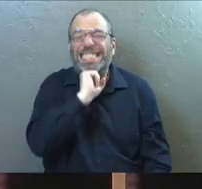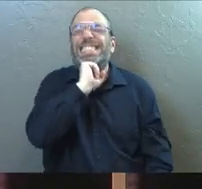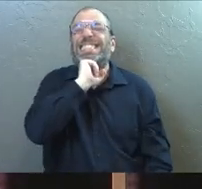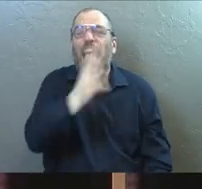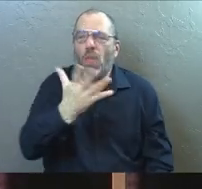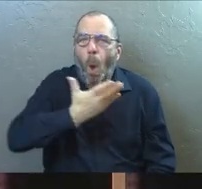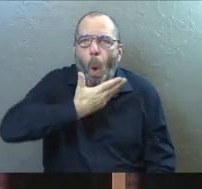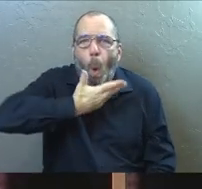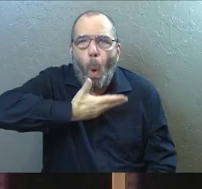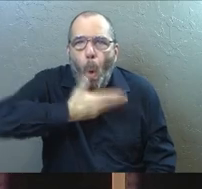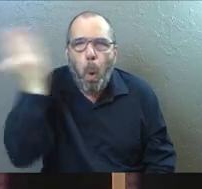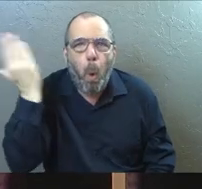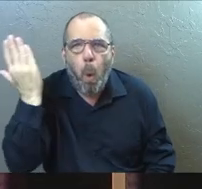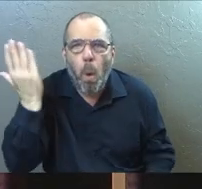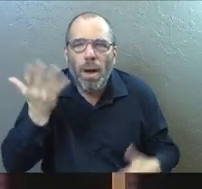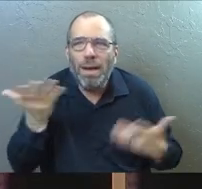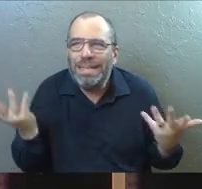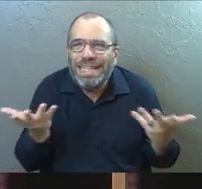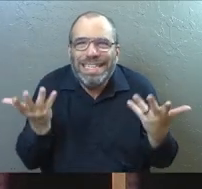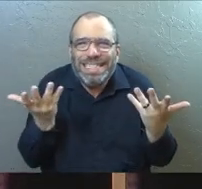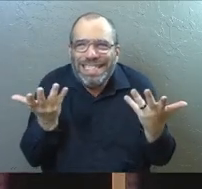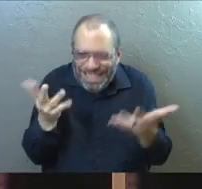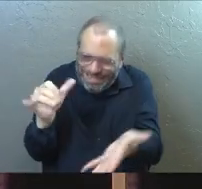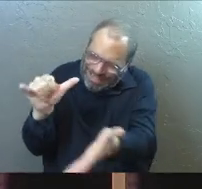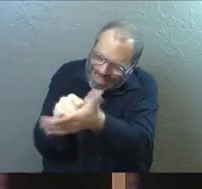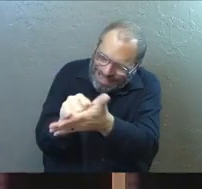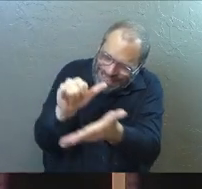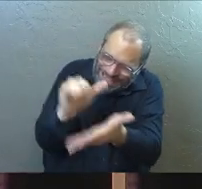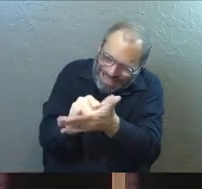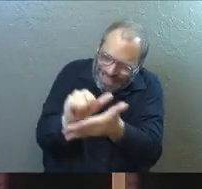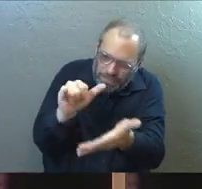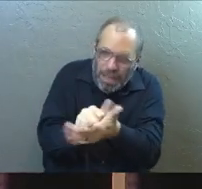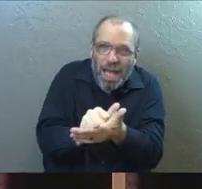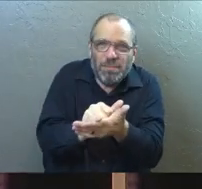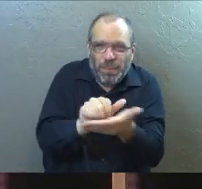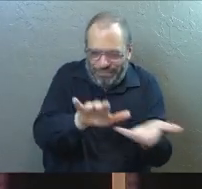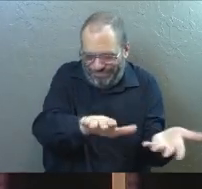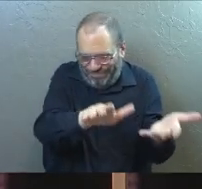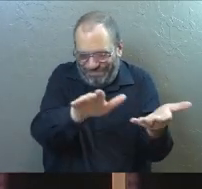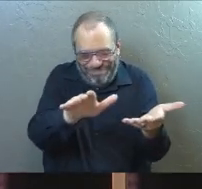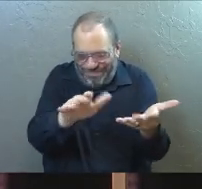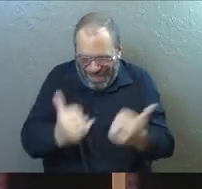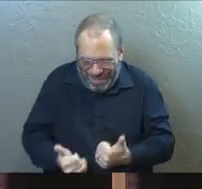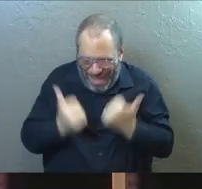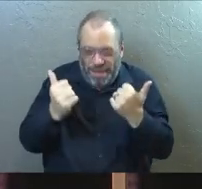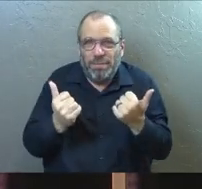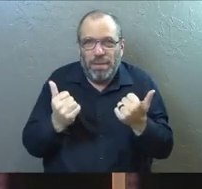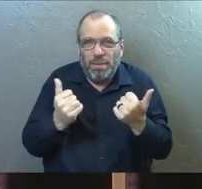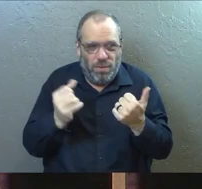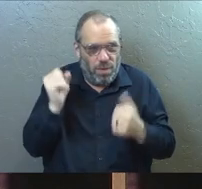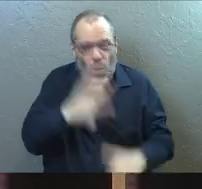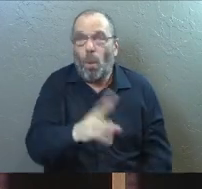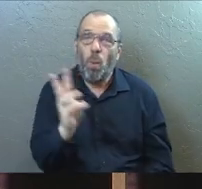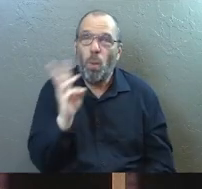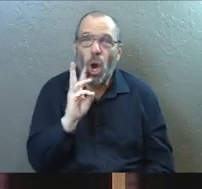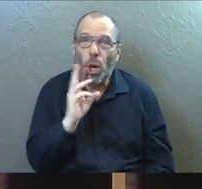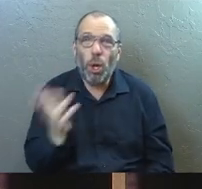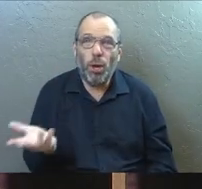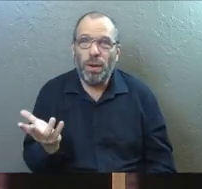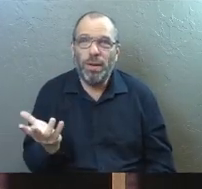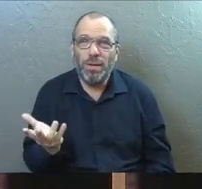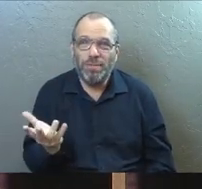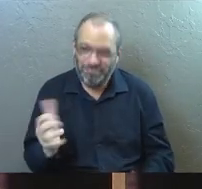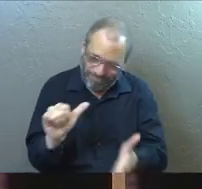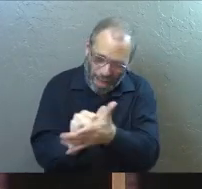at all anymore. There's nothing to revive. It is an impossibility to bring it back to life by throwing some water at it.